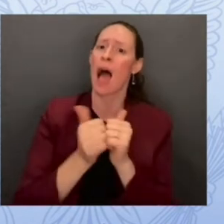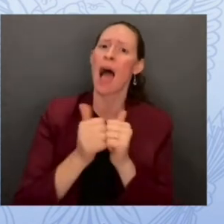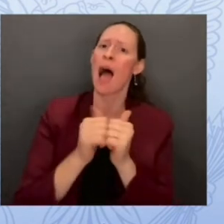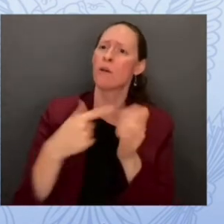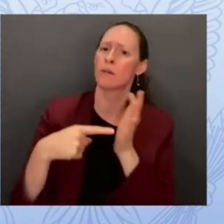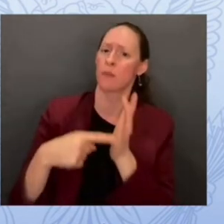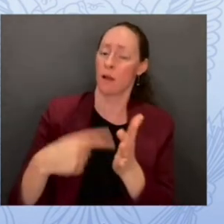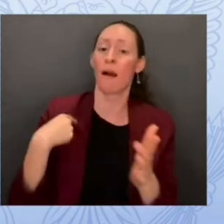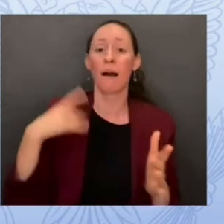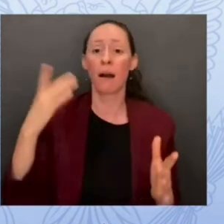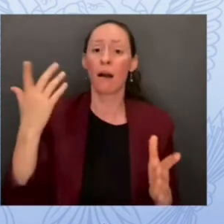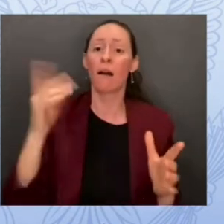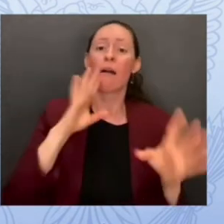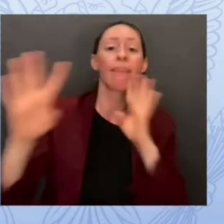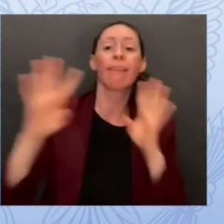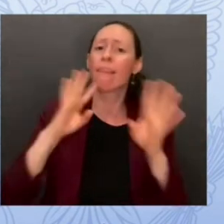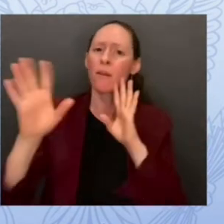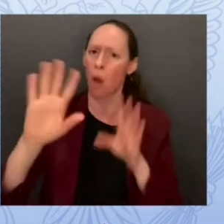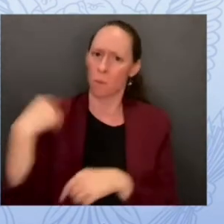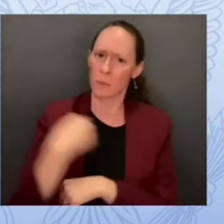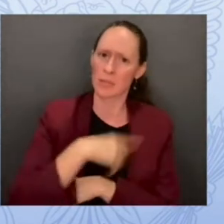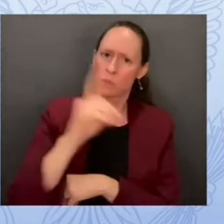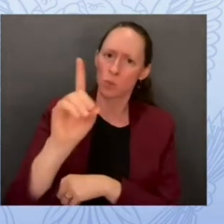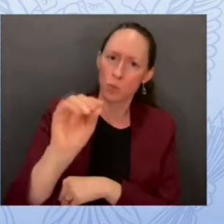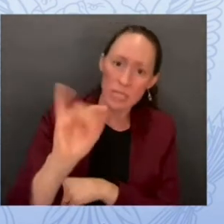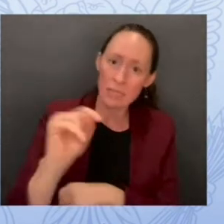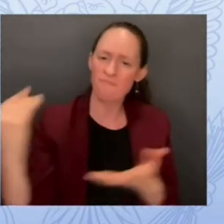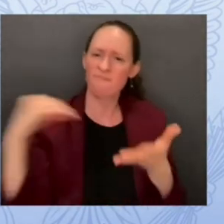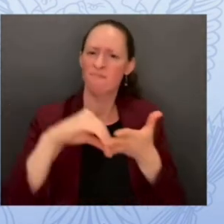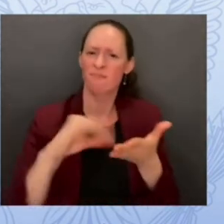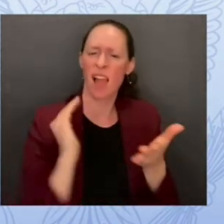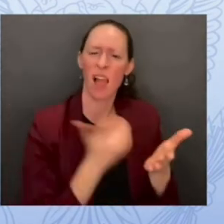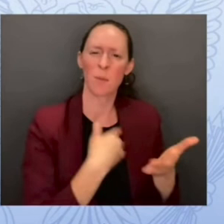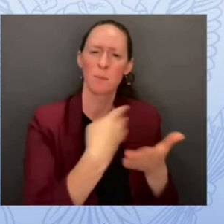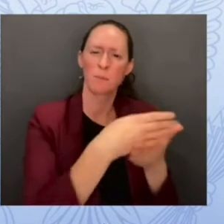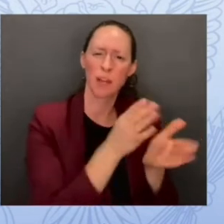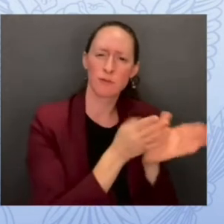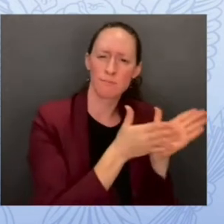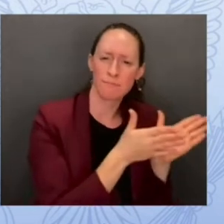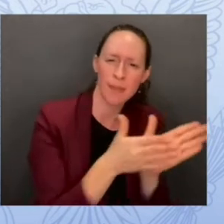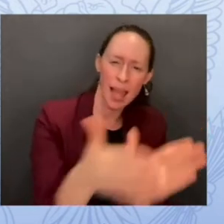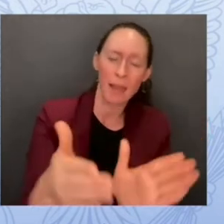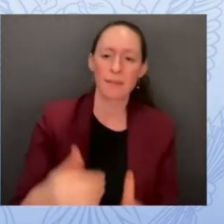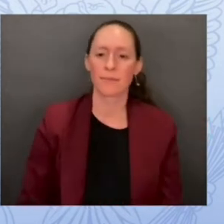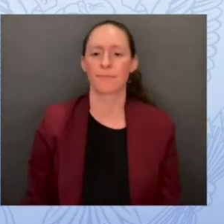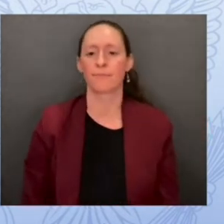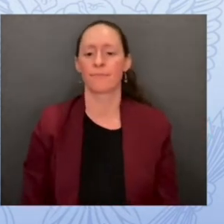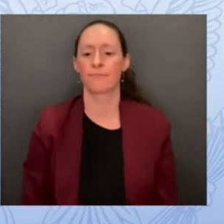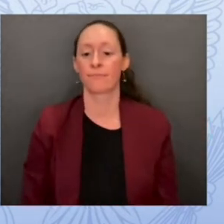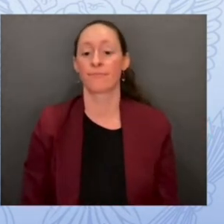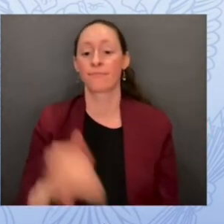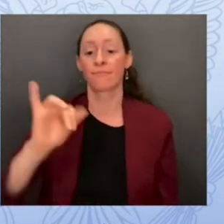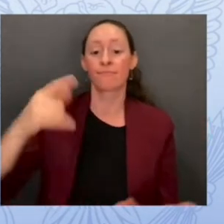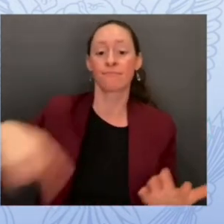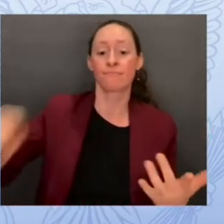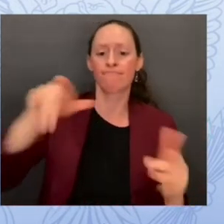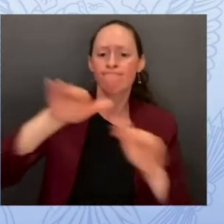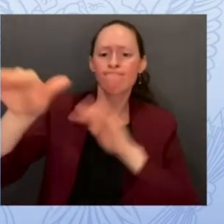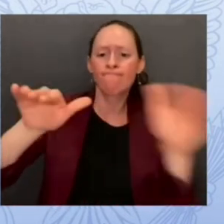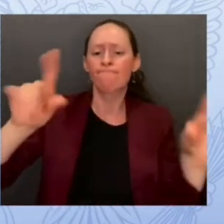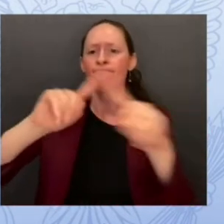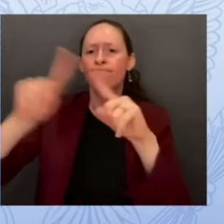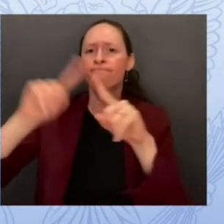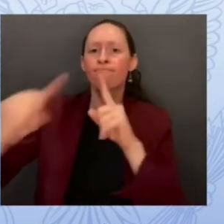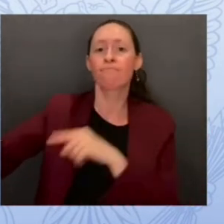Earlier today, we put out a new call for applications to our state and local cybersecurity grant program, which, for the second